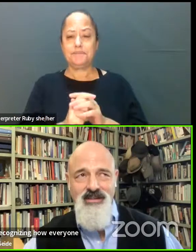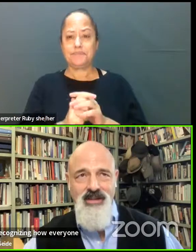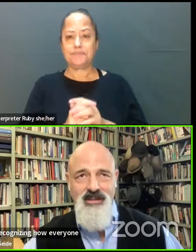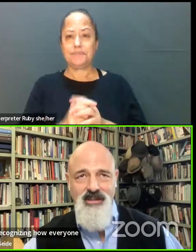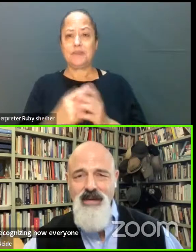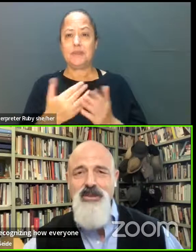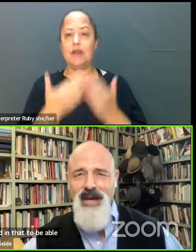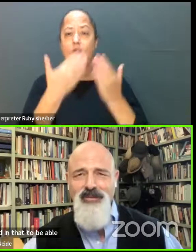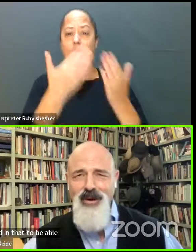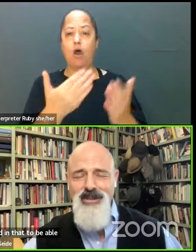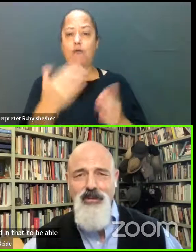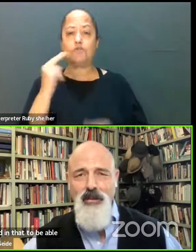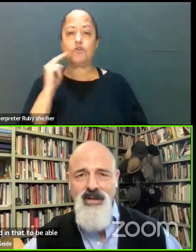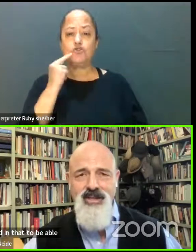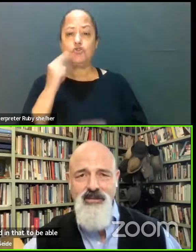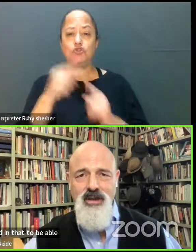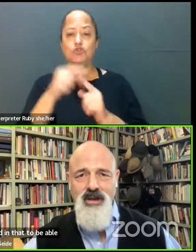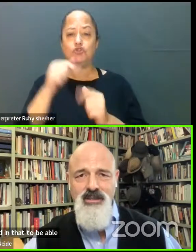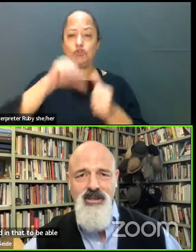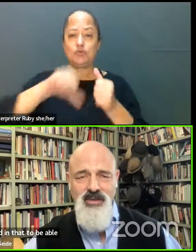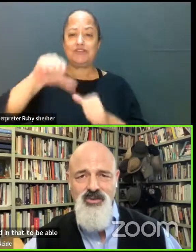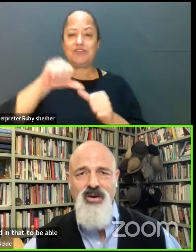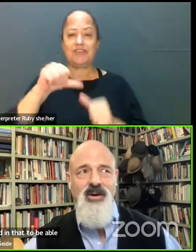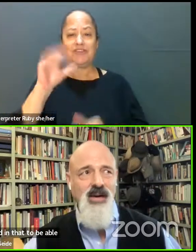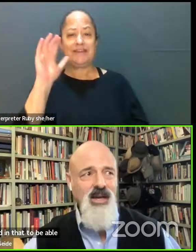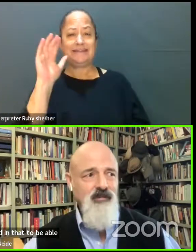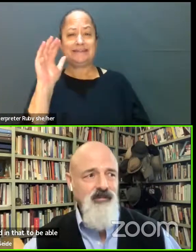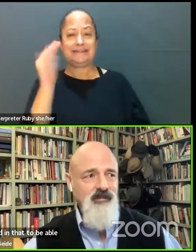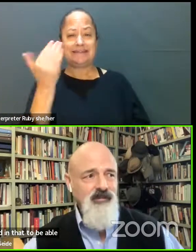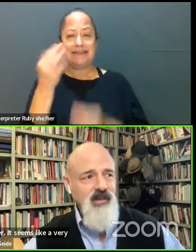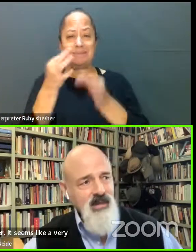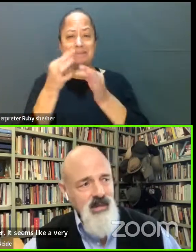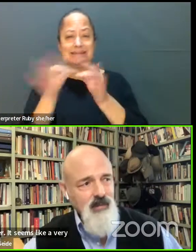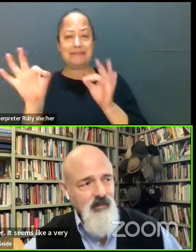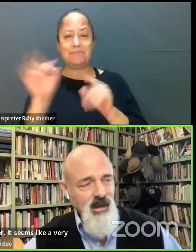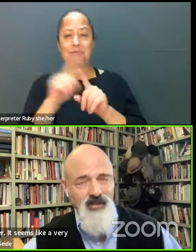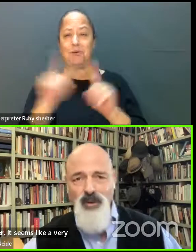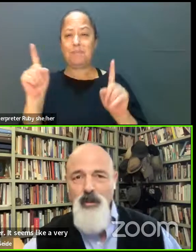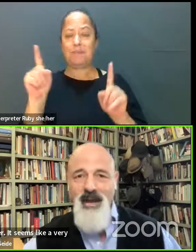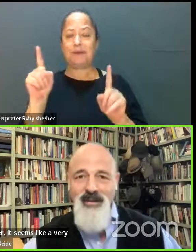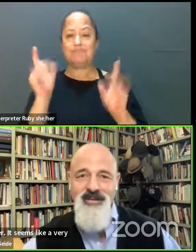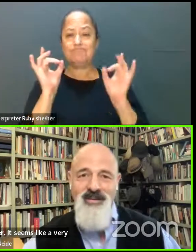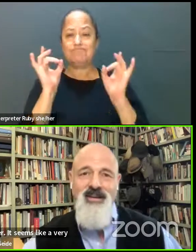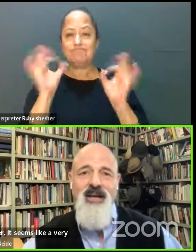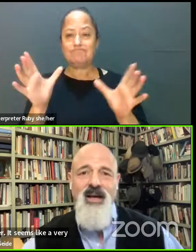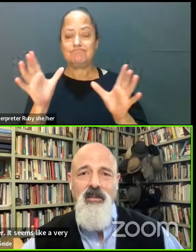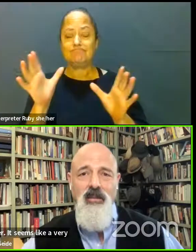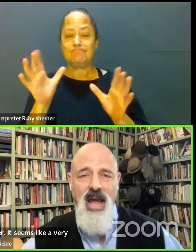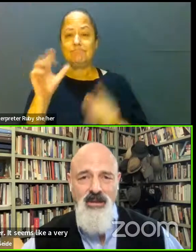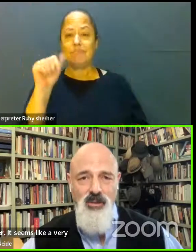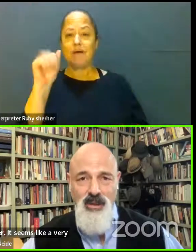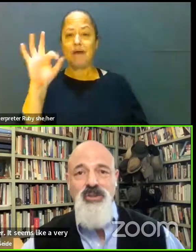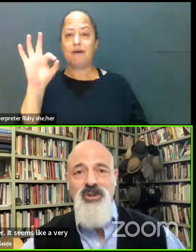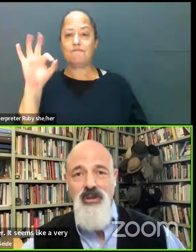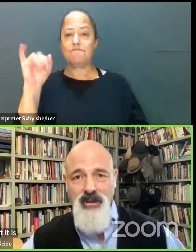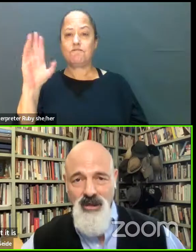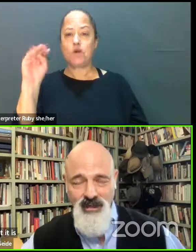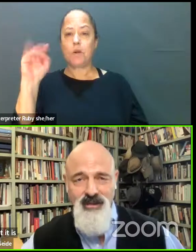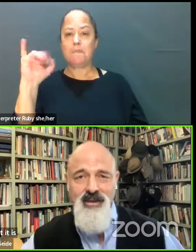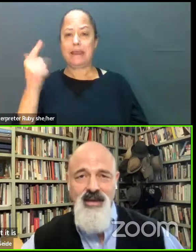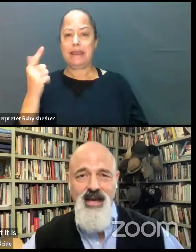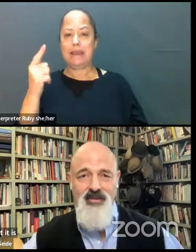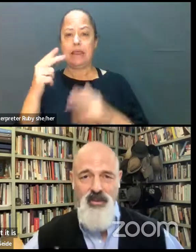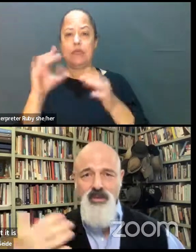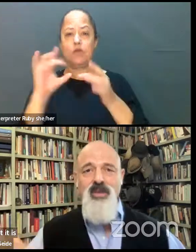It seems like a very simple process, but it is extraordinarily affirming and relationship